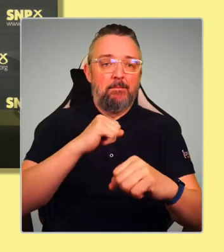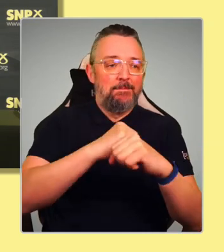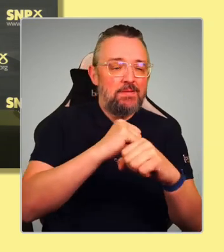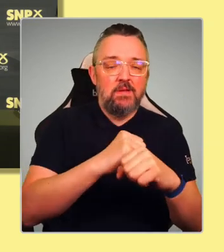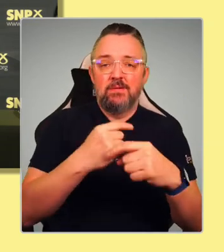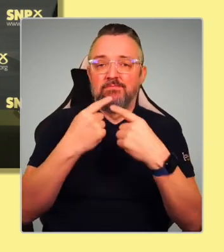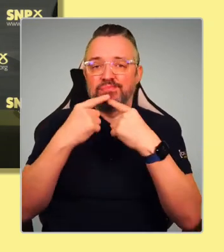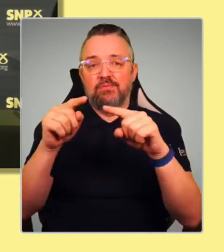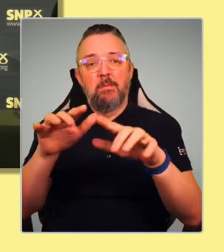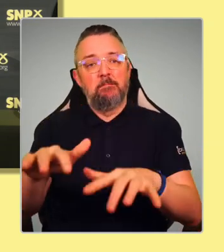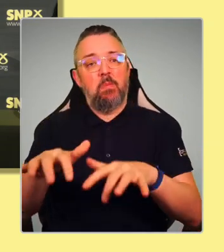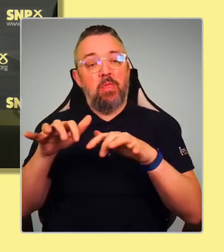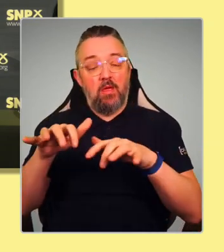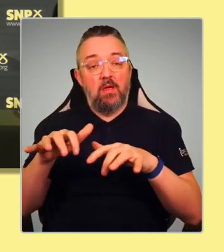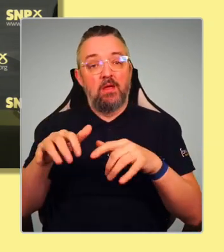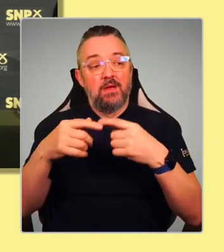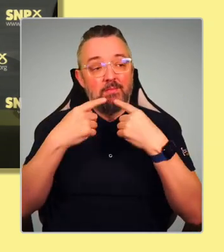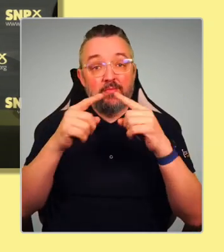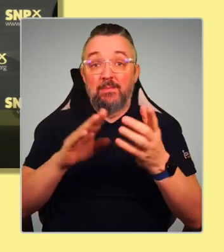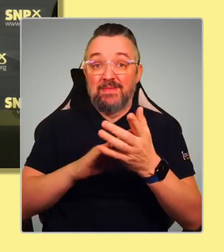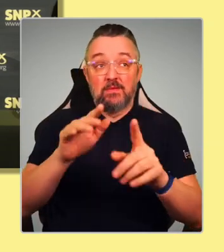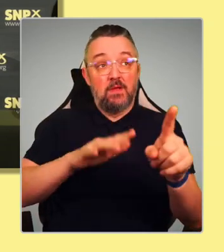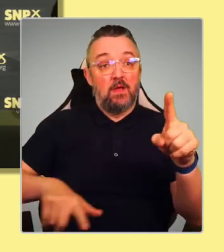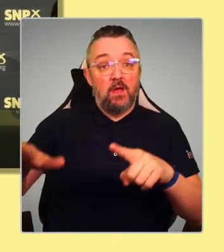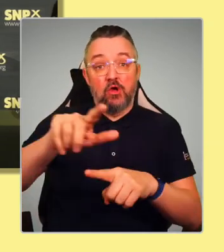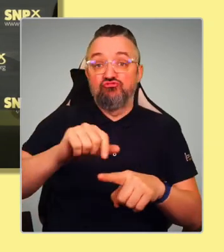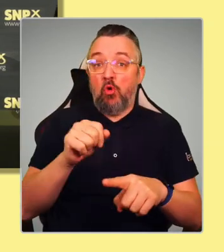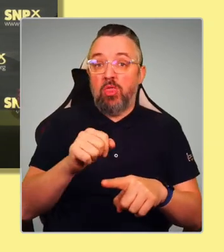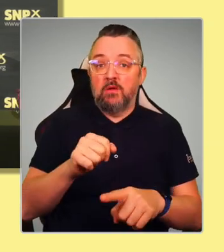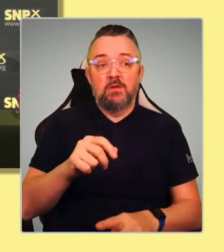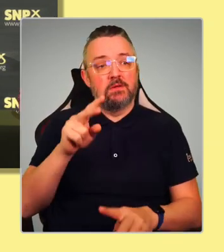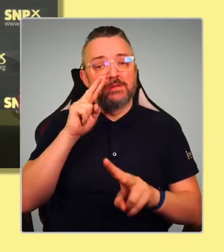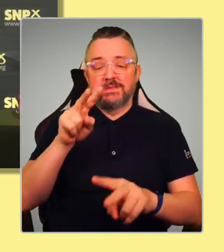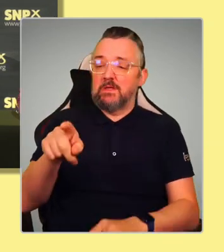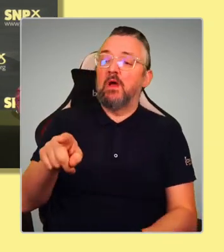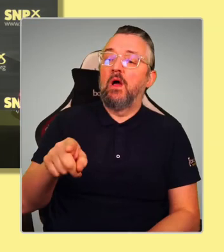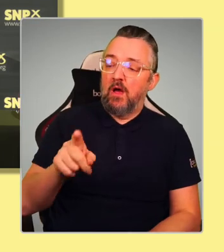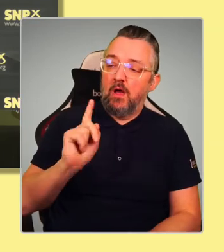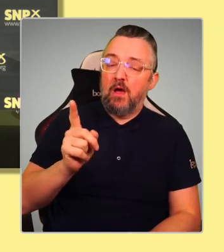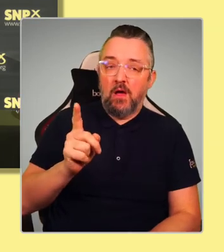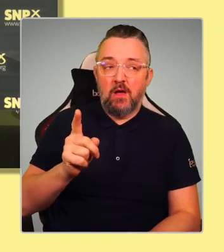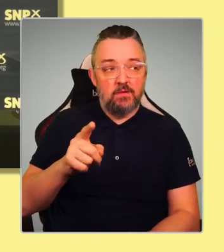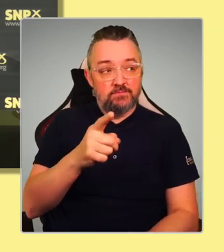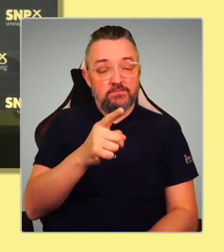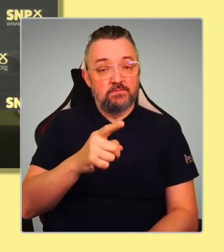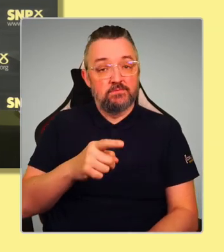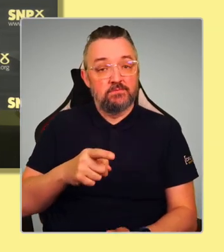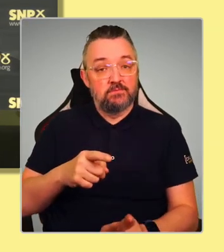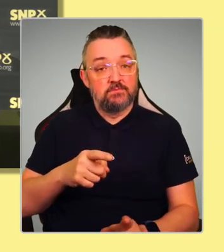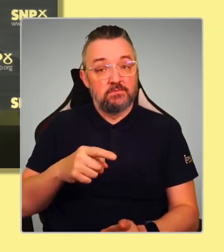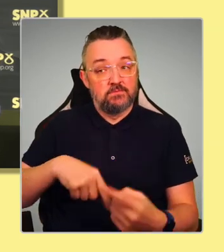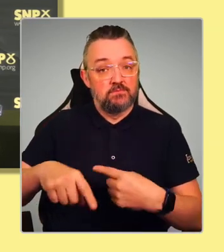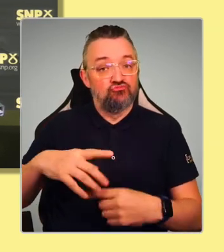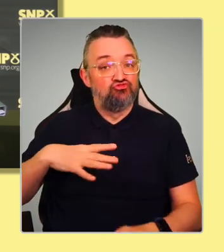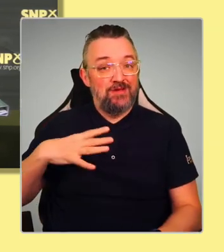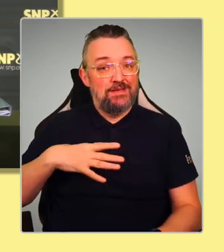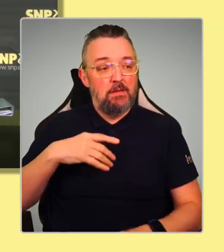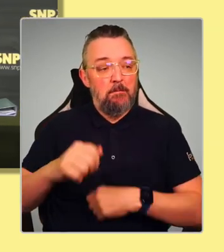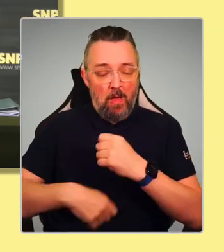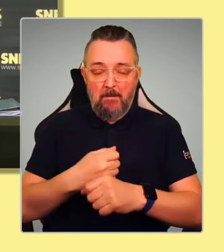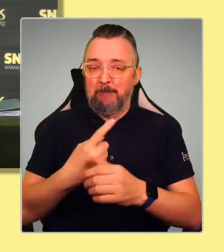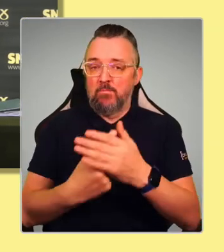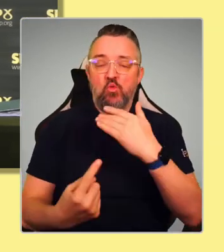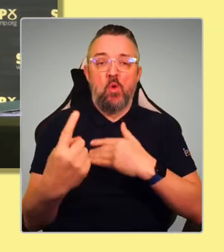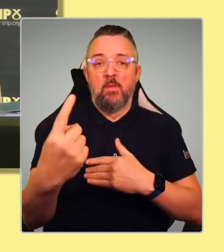the people in Scotland will then be able to quite clearly see that we're ready, that we're ready to become an independent country. And I'm hoping that that will